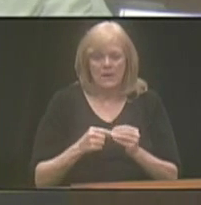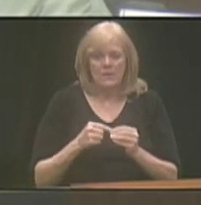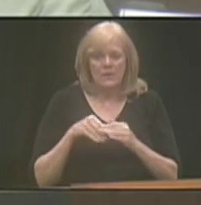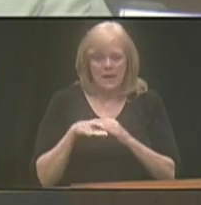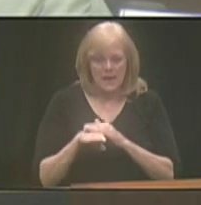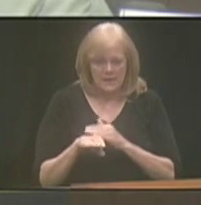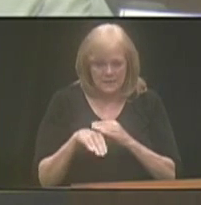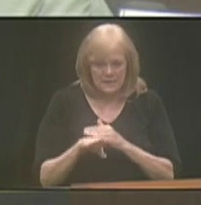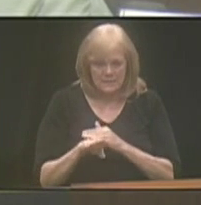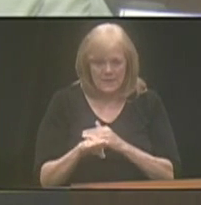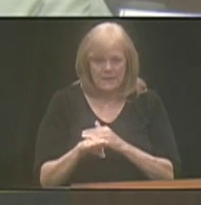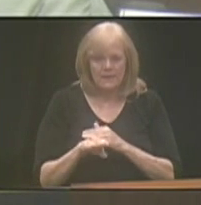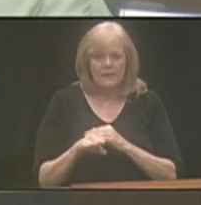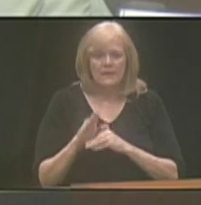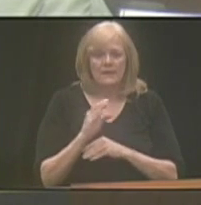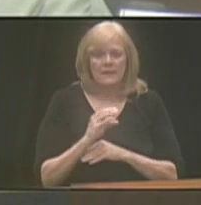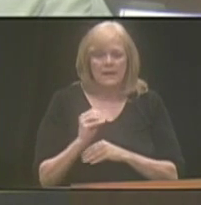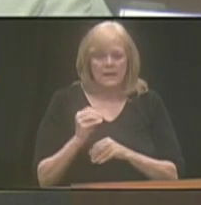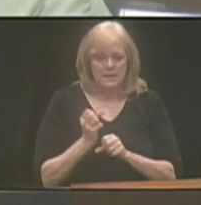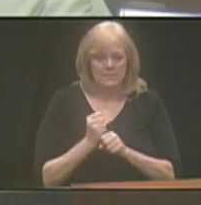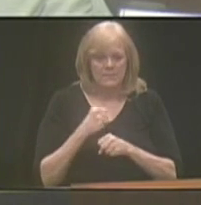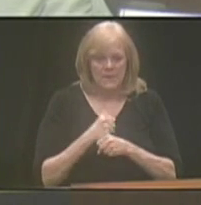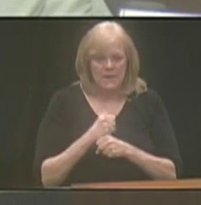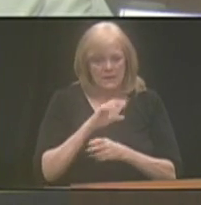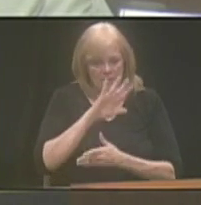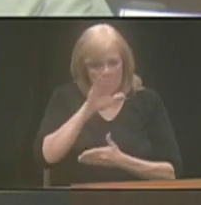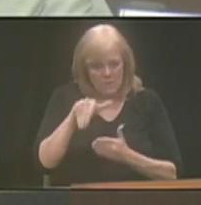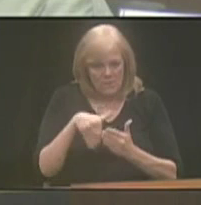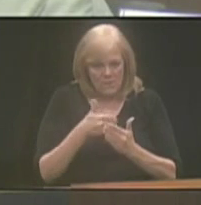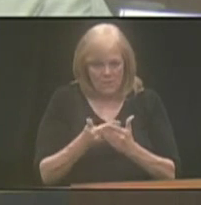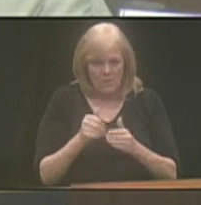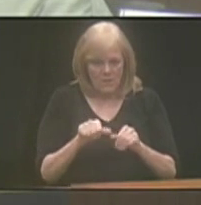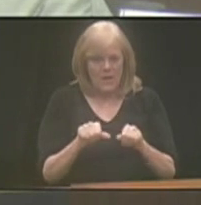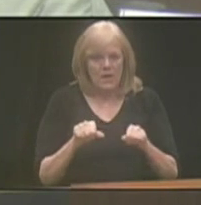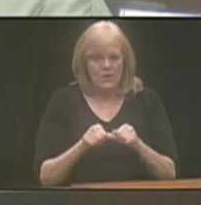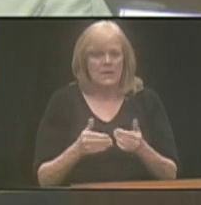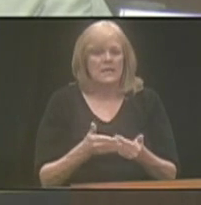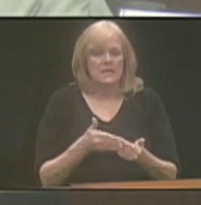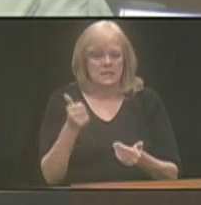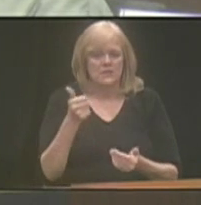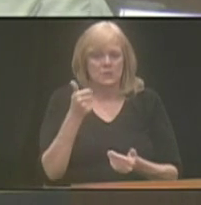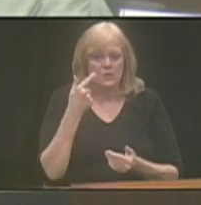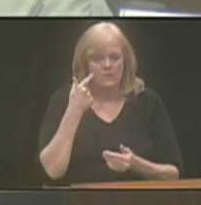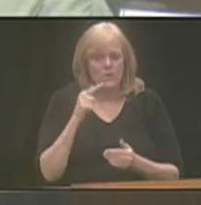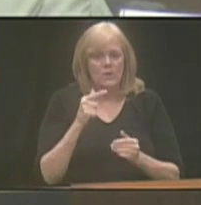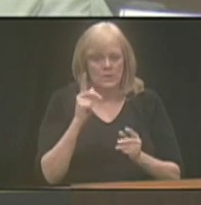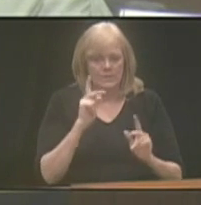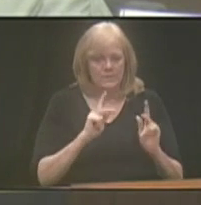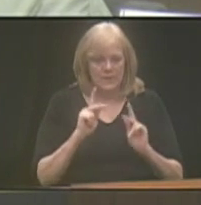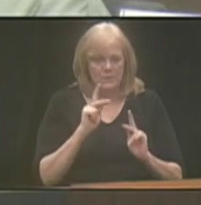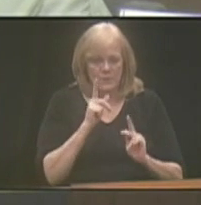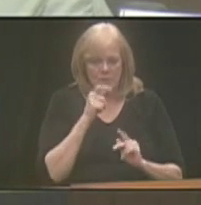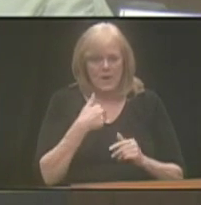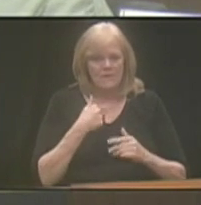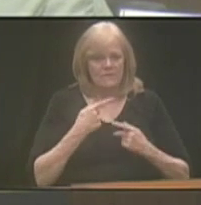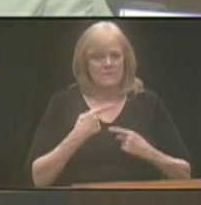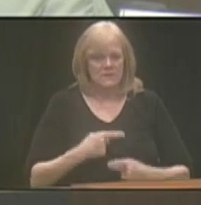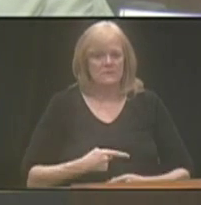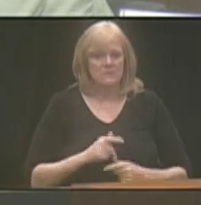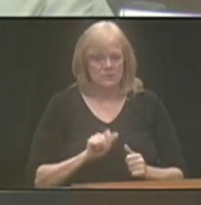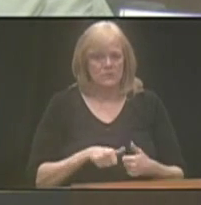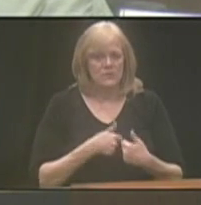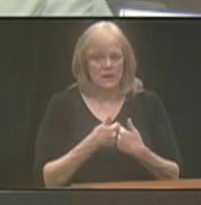accessibility and making the whole area easier for individuals with physical